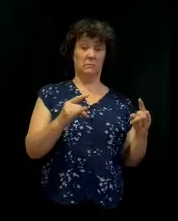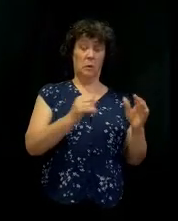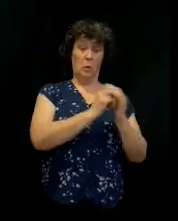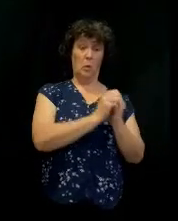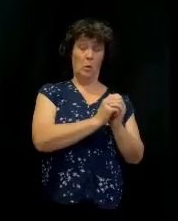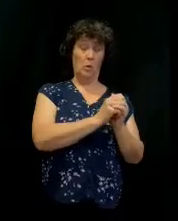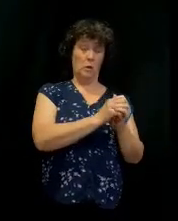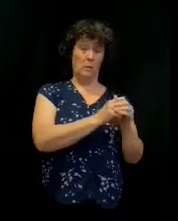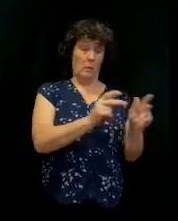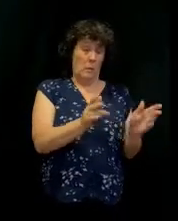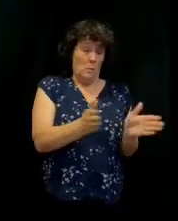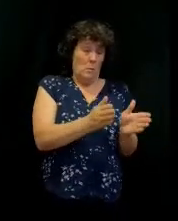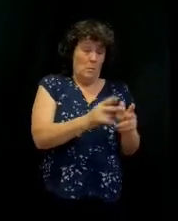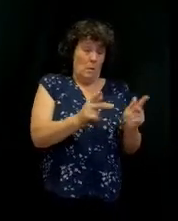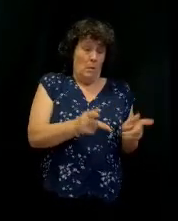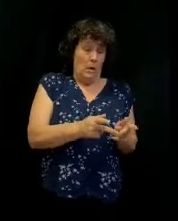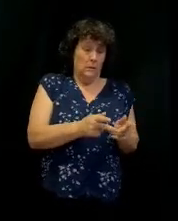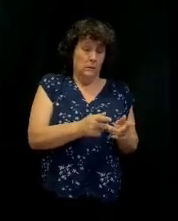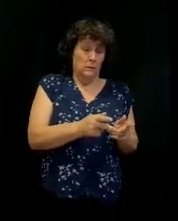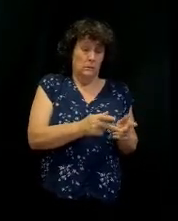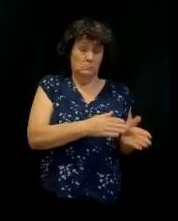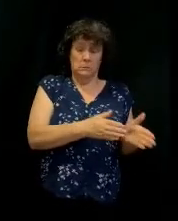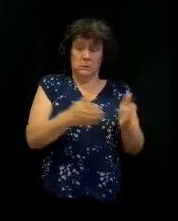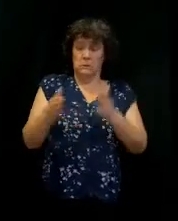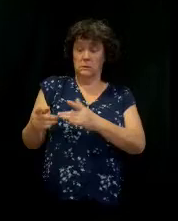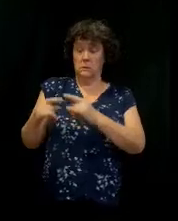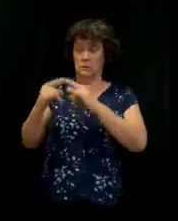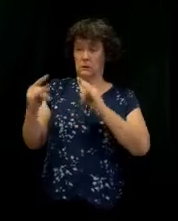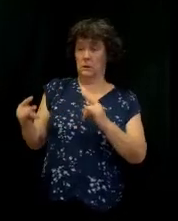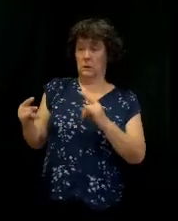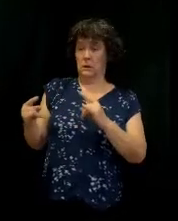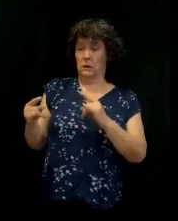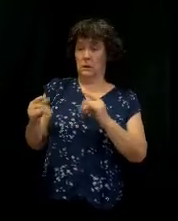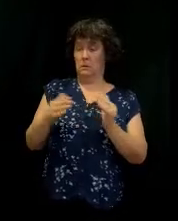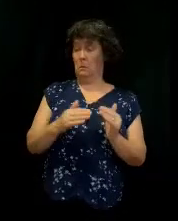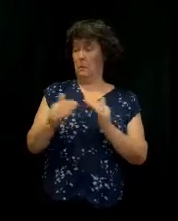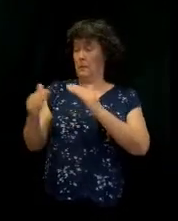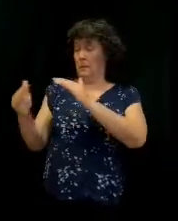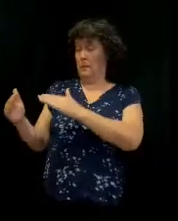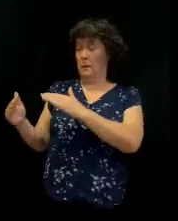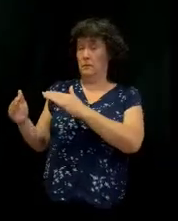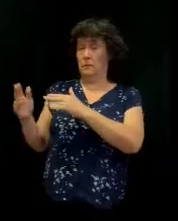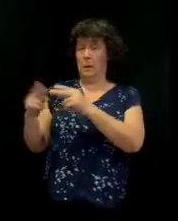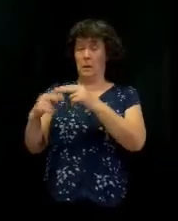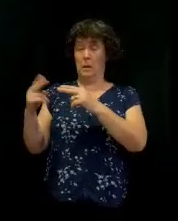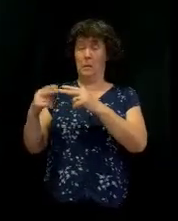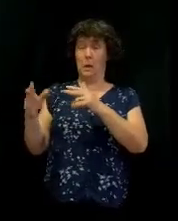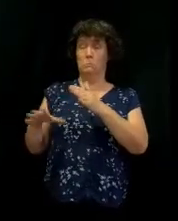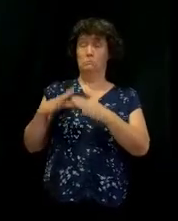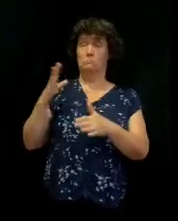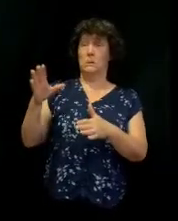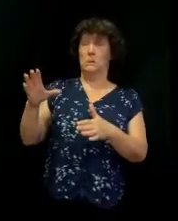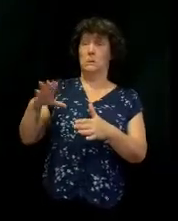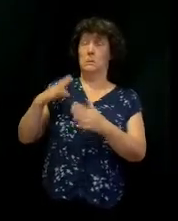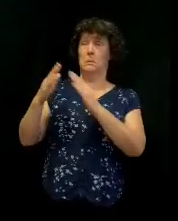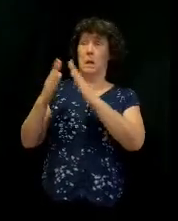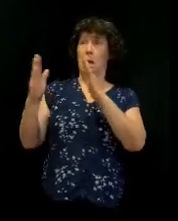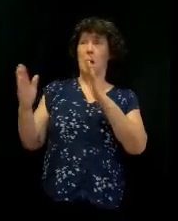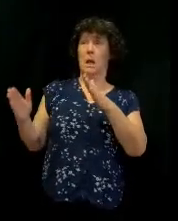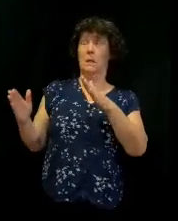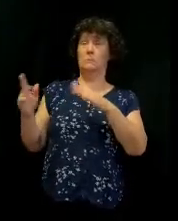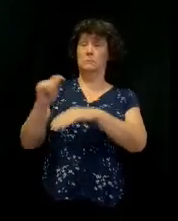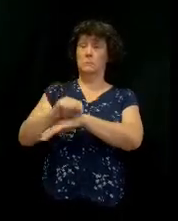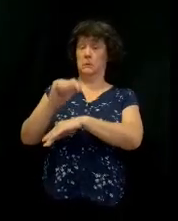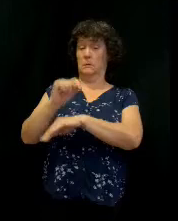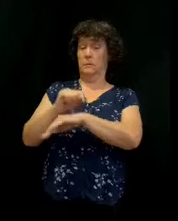temple. And it's a Solomon's temple. They built this grand temple to house the